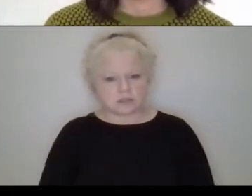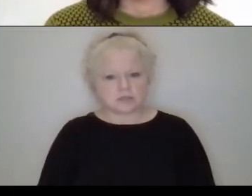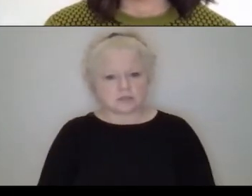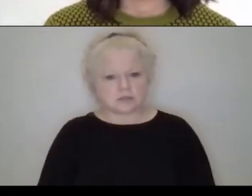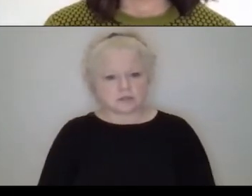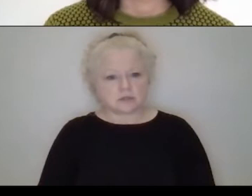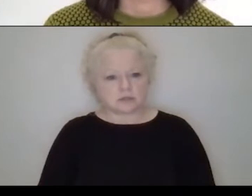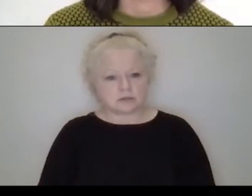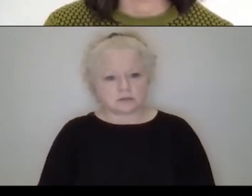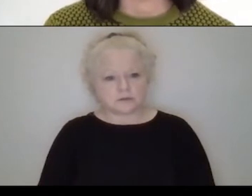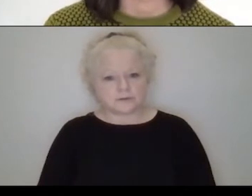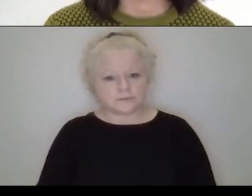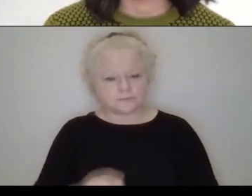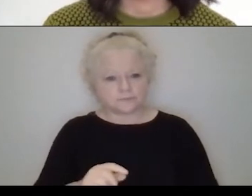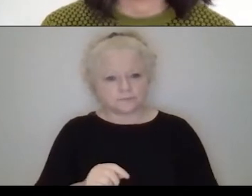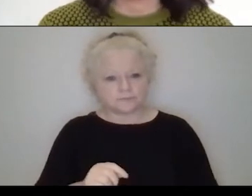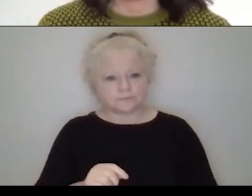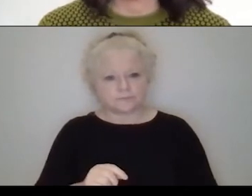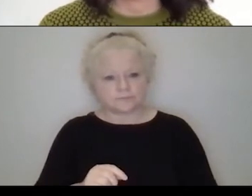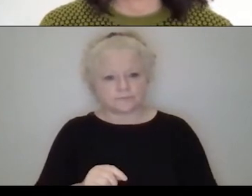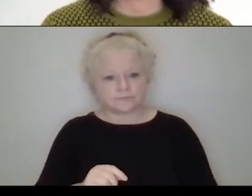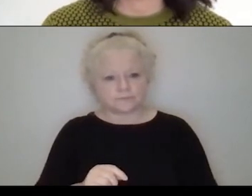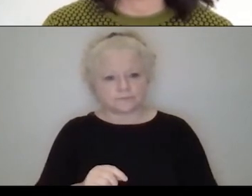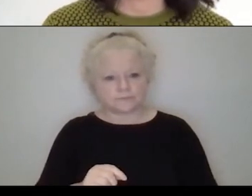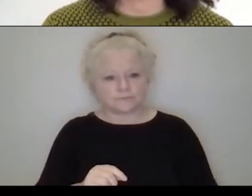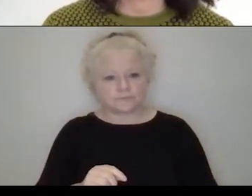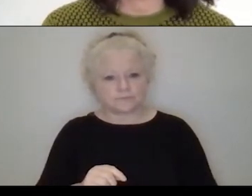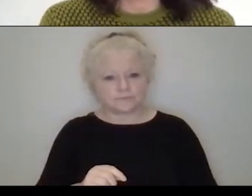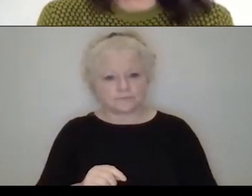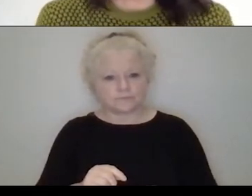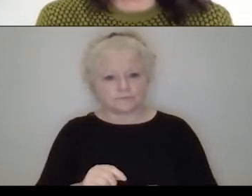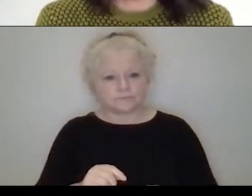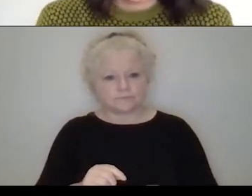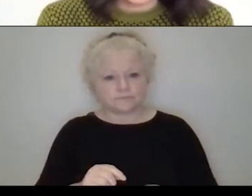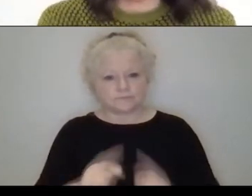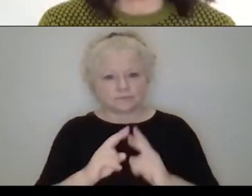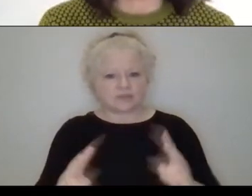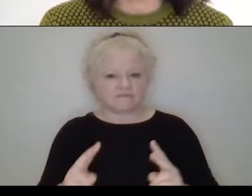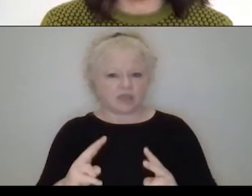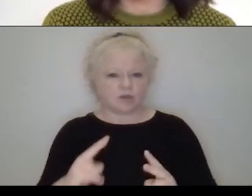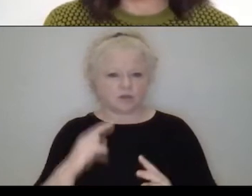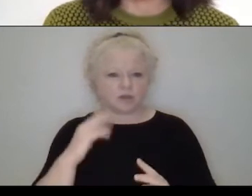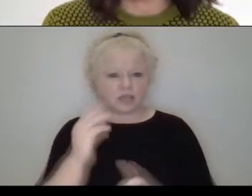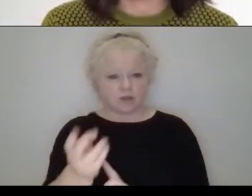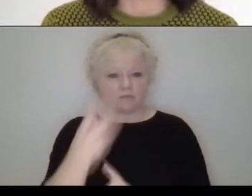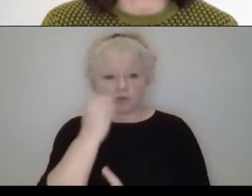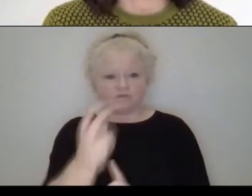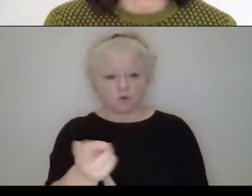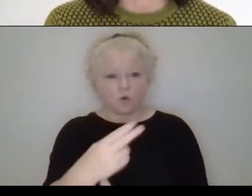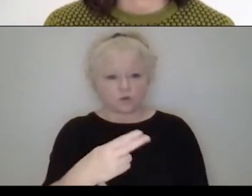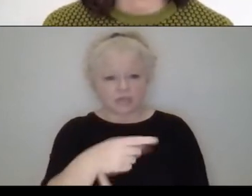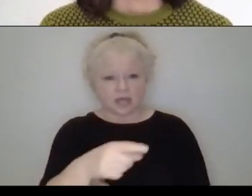it's a collaboration for Hotel Esencia, which is a very beautiful hotel at Tulum in the